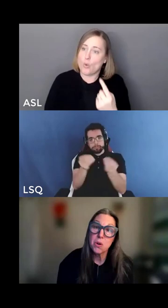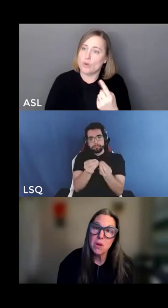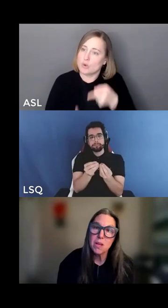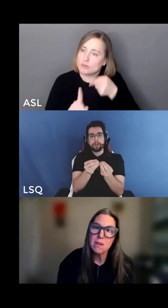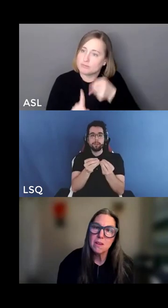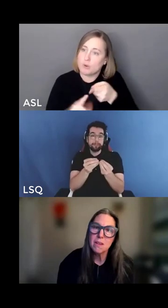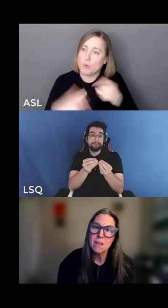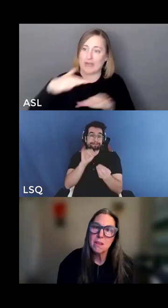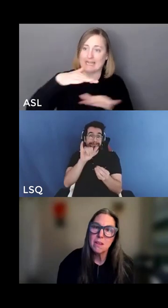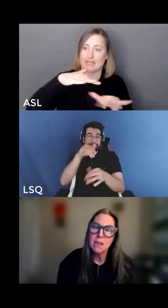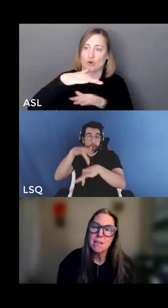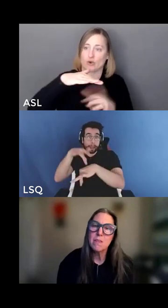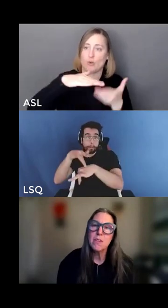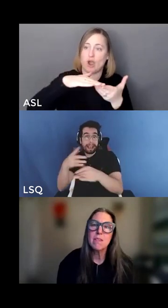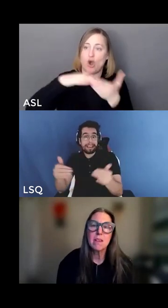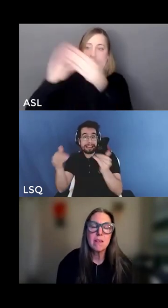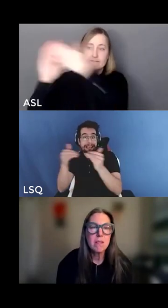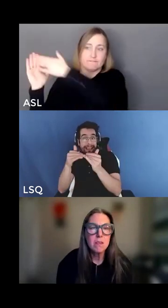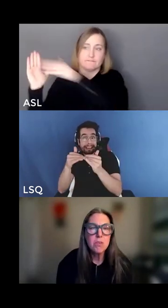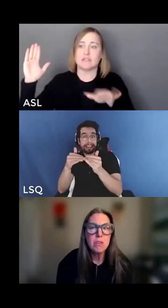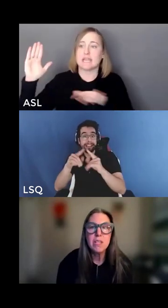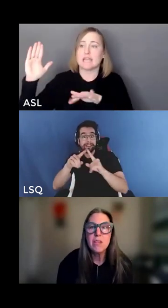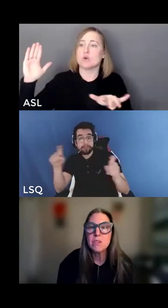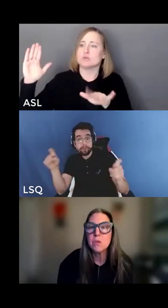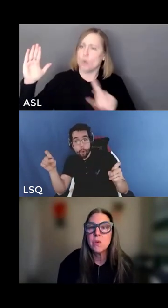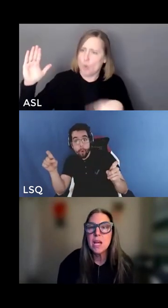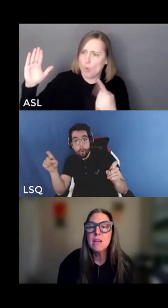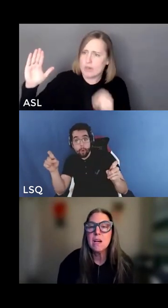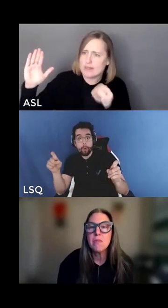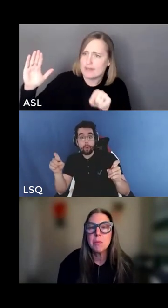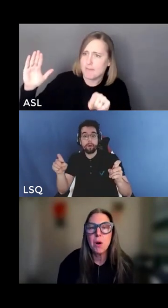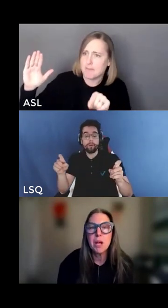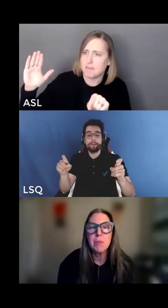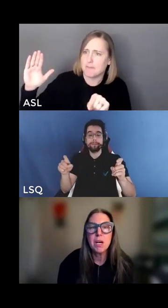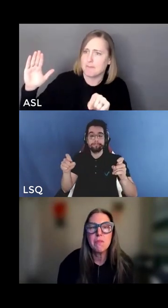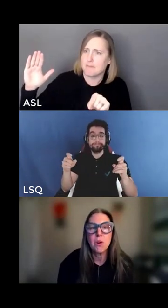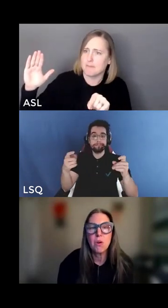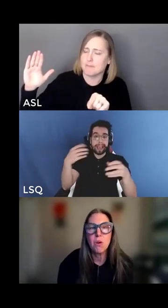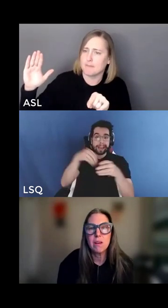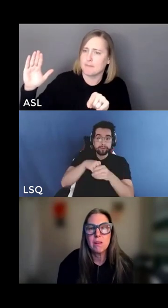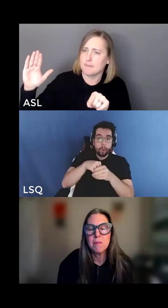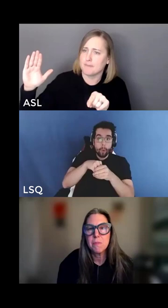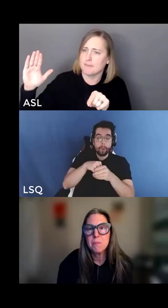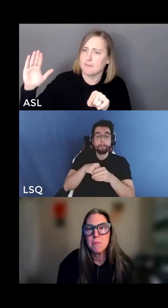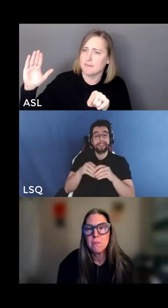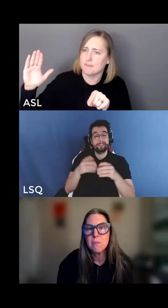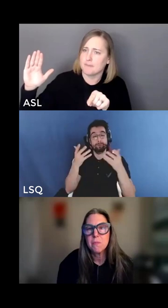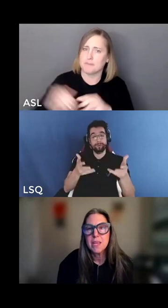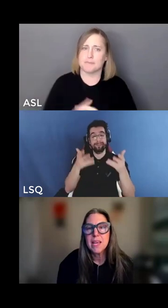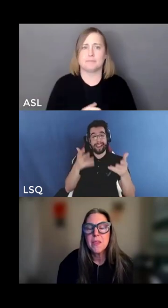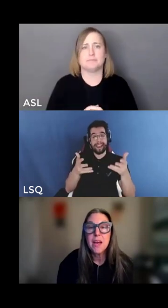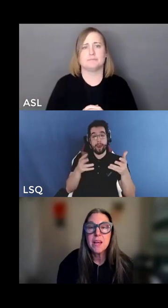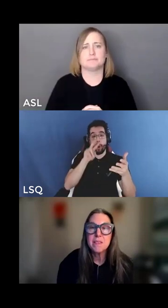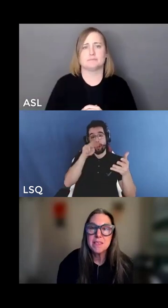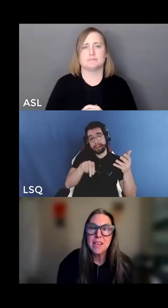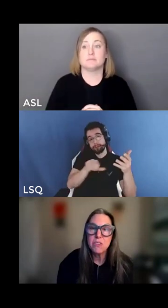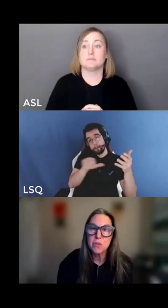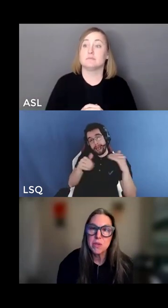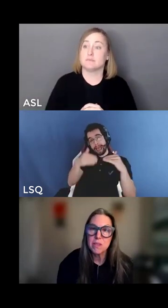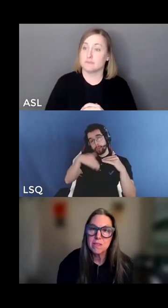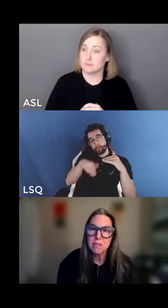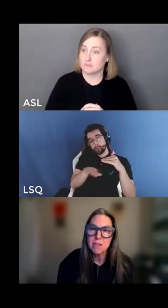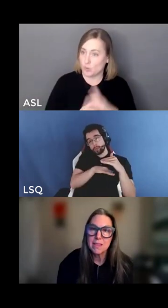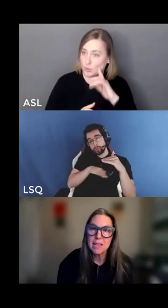bottom of the coin as if it is exclusively the terrain of the bottom of the coin and that is